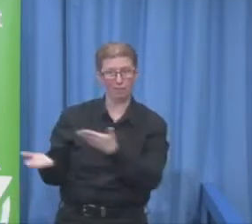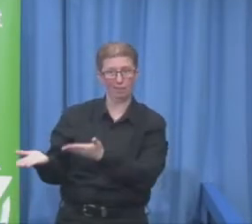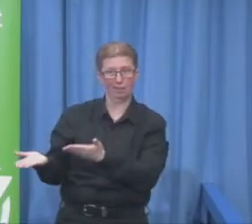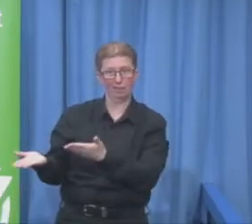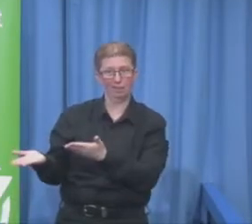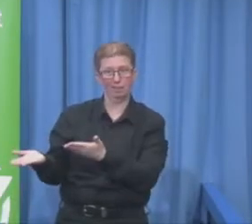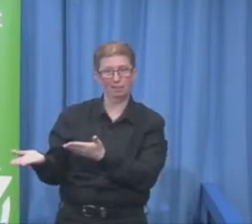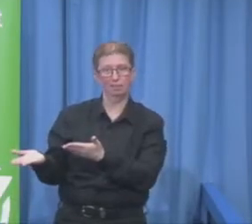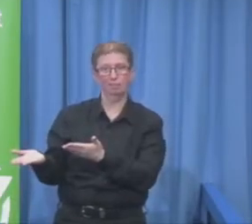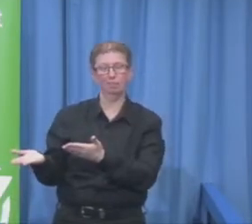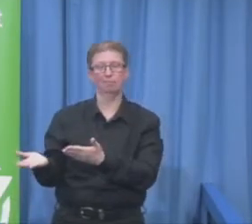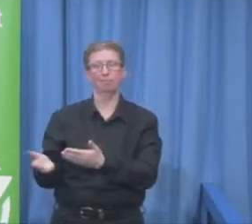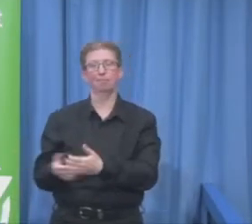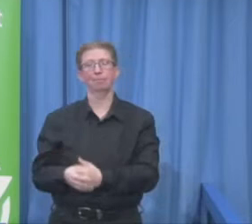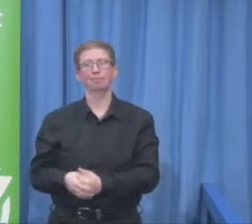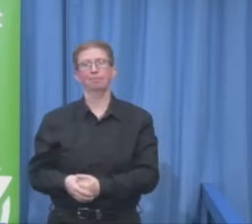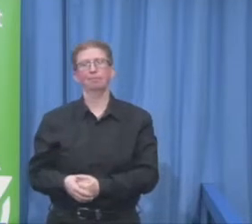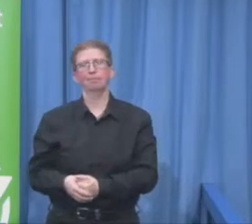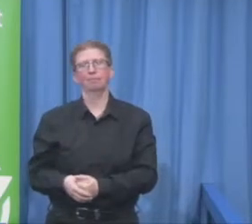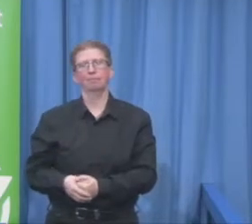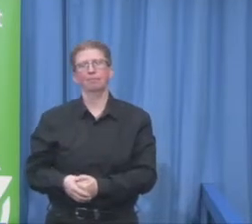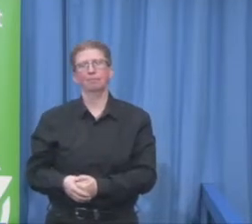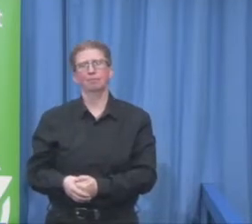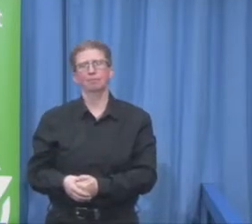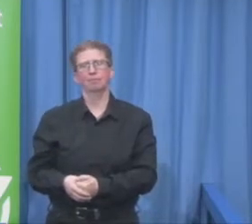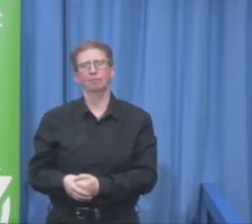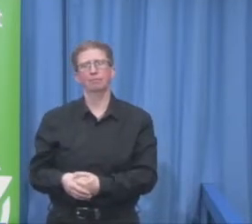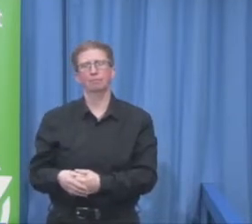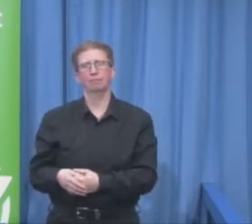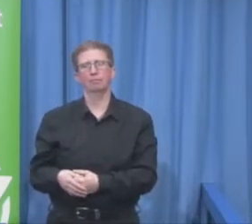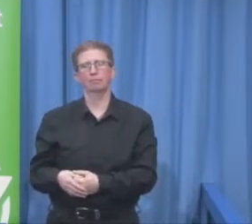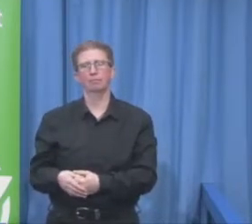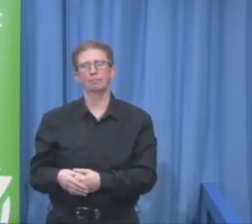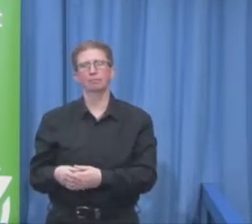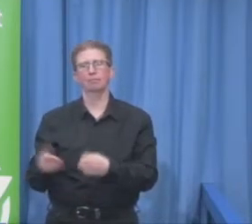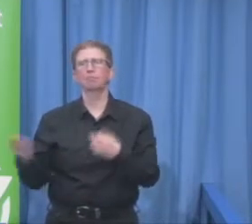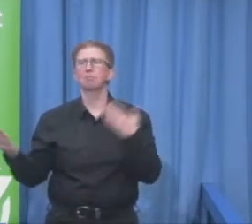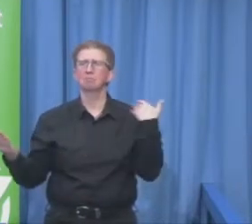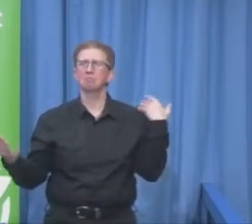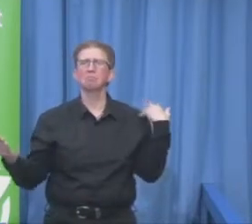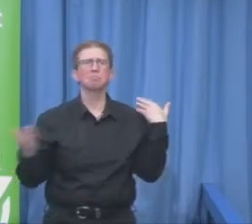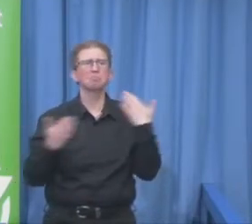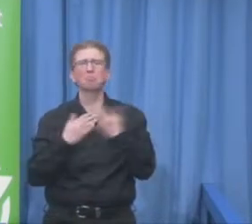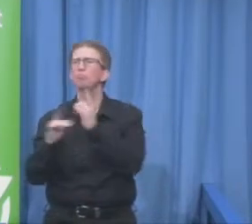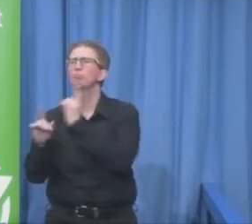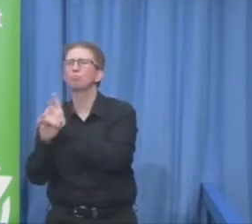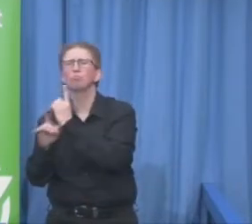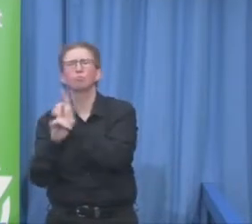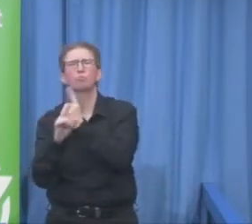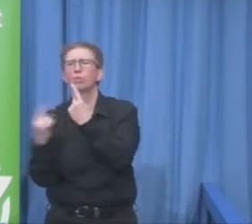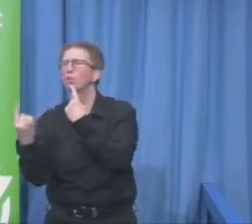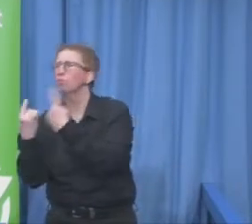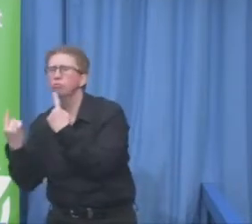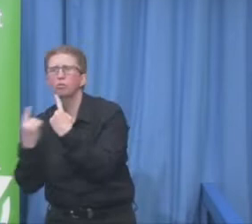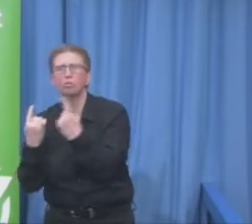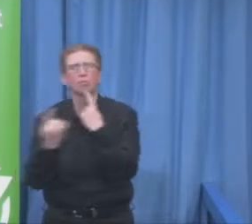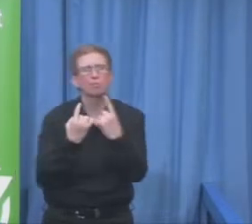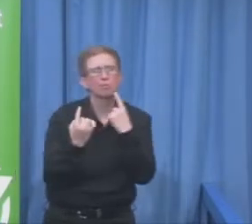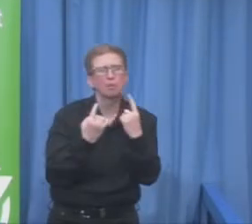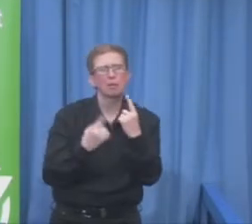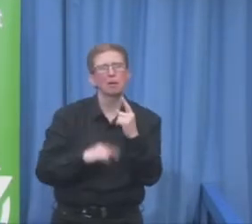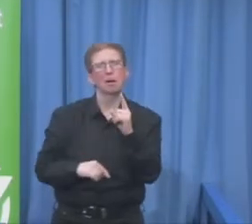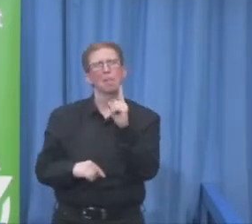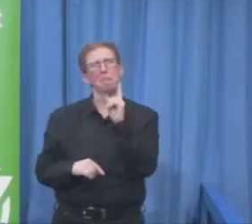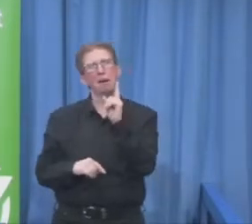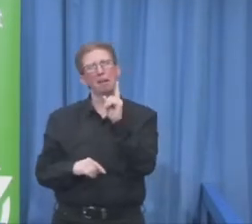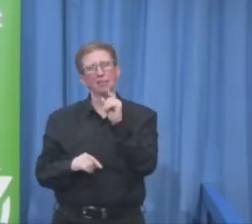with anybody over the next day, just over, because we're just here for one more day, about this particular project or initiative that he has come up